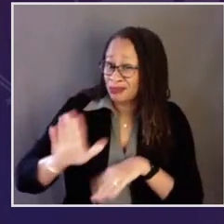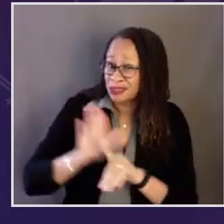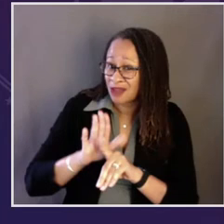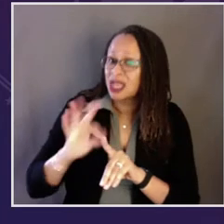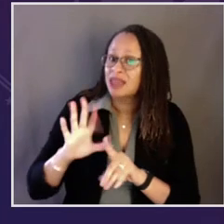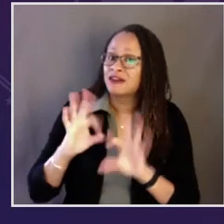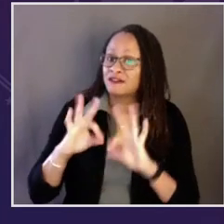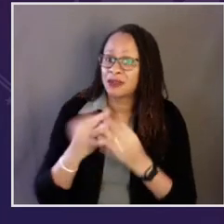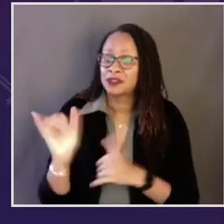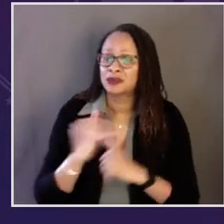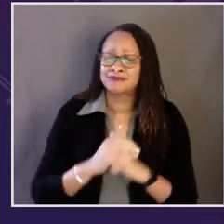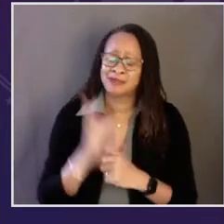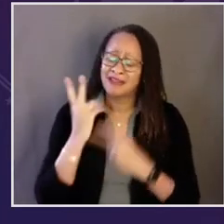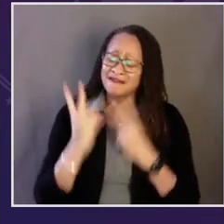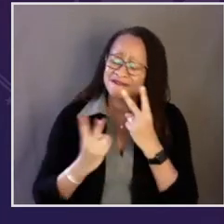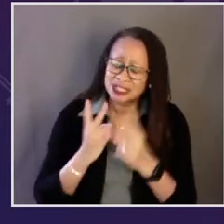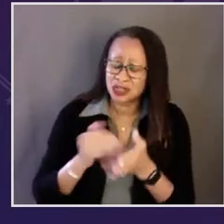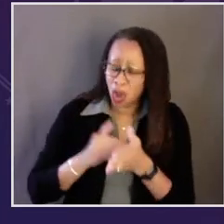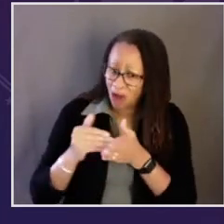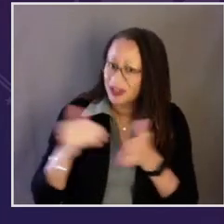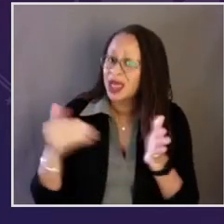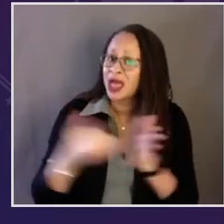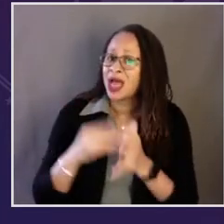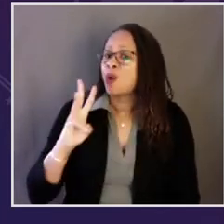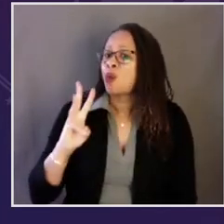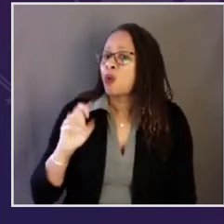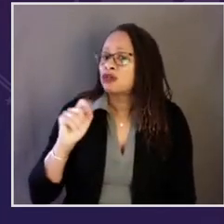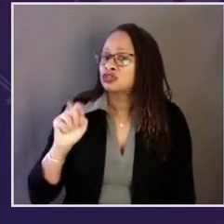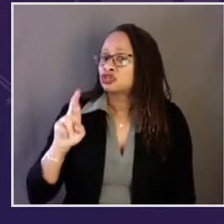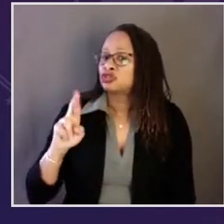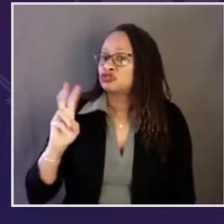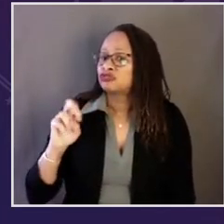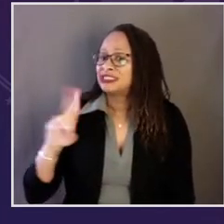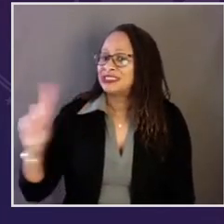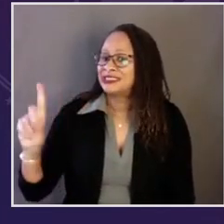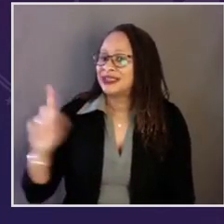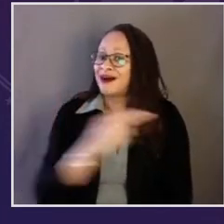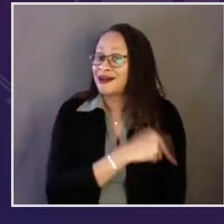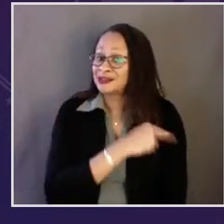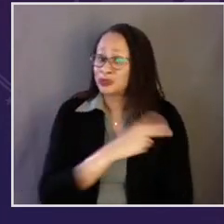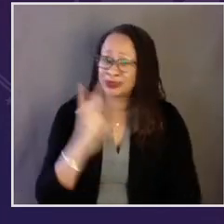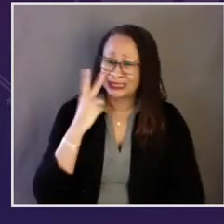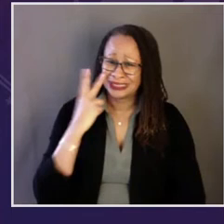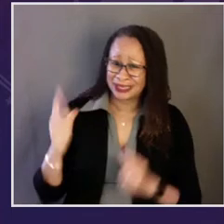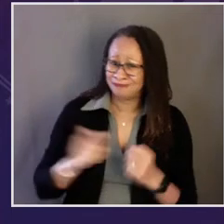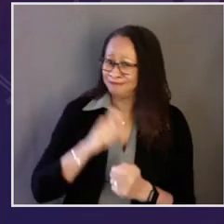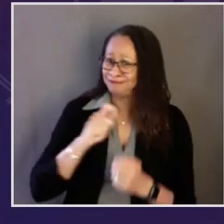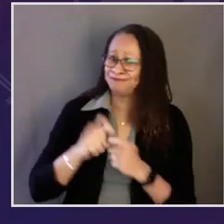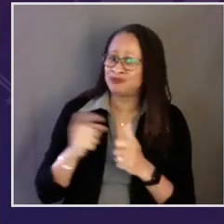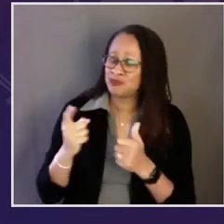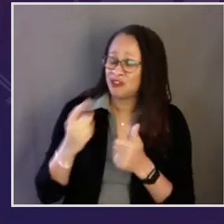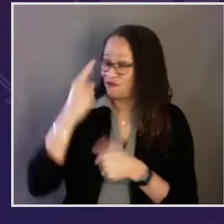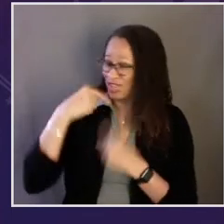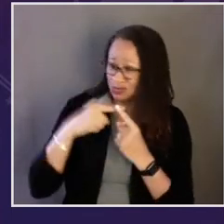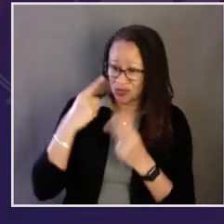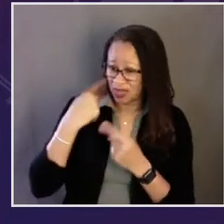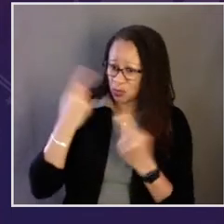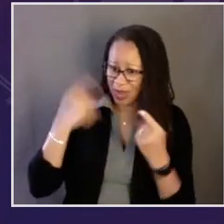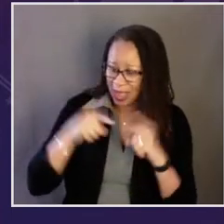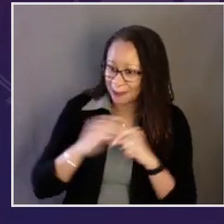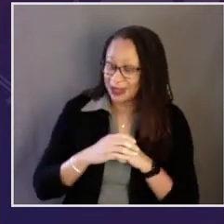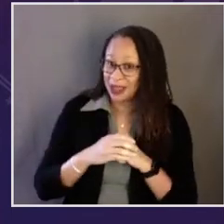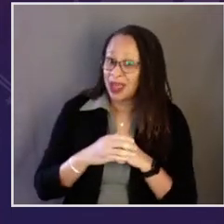and the impact on them and their families. He'd visit them, as I did often, at Walter Reed to see firsthand